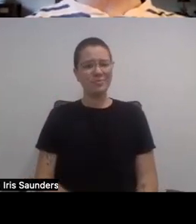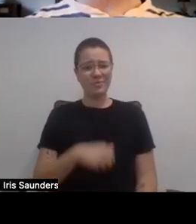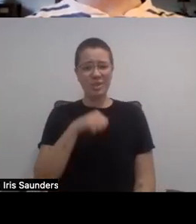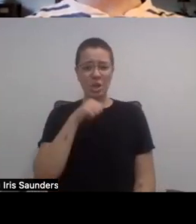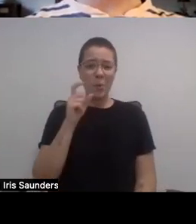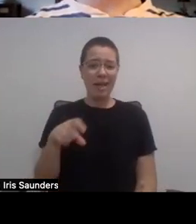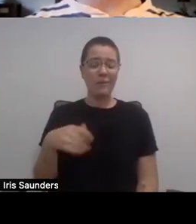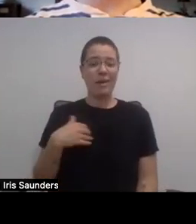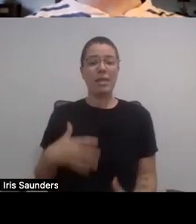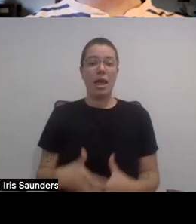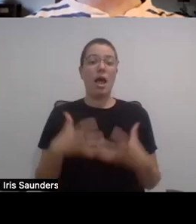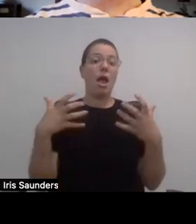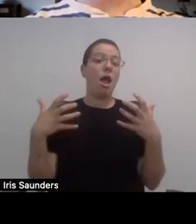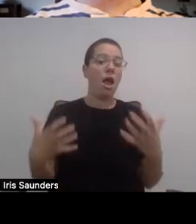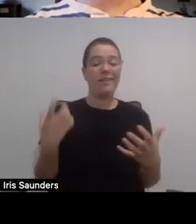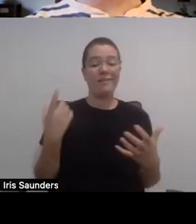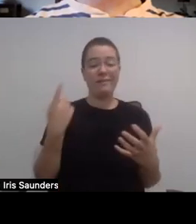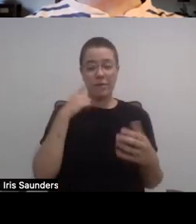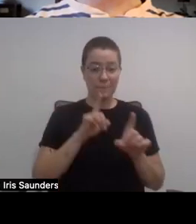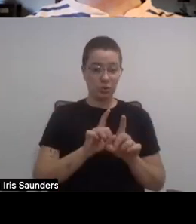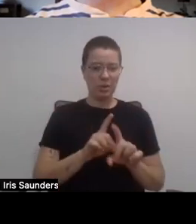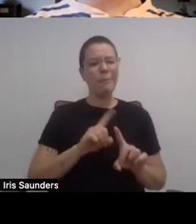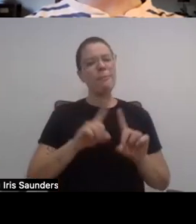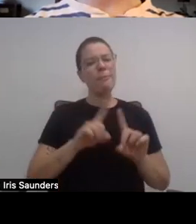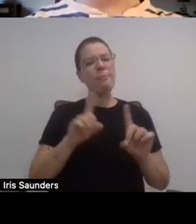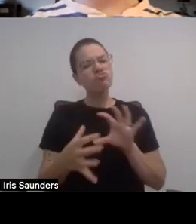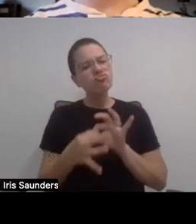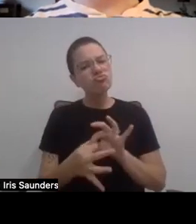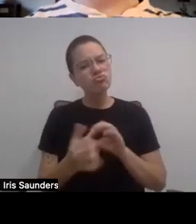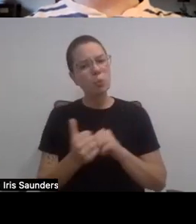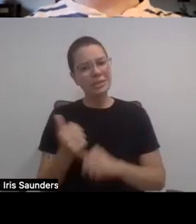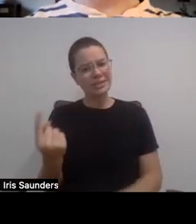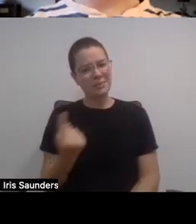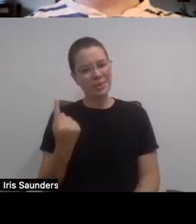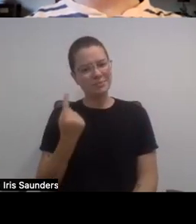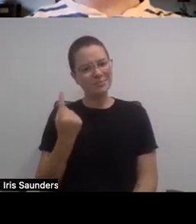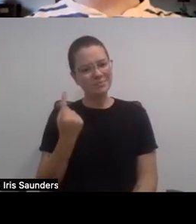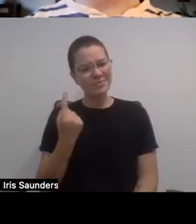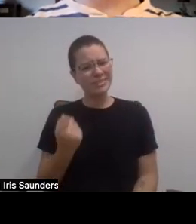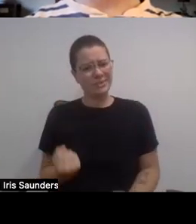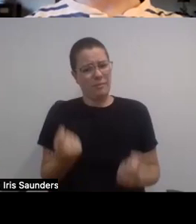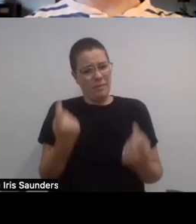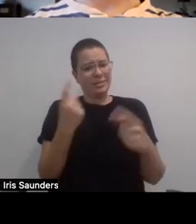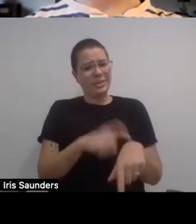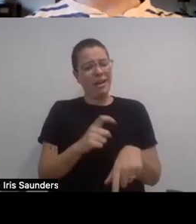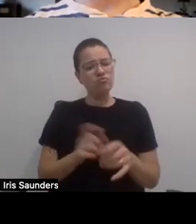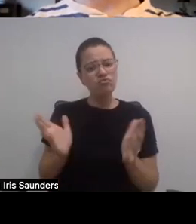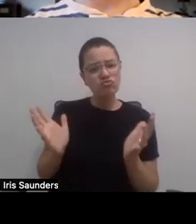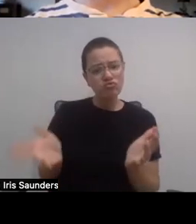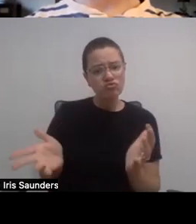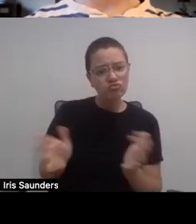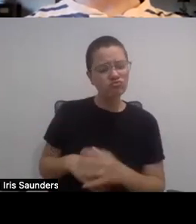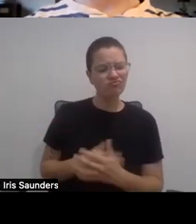for mentorship. You can just have, have a connection with somebody. Spend some time speaking to them and giving them advice.